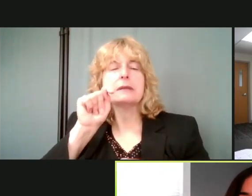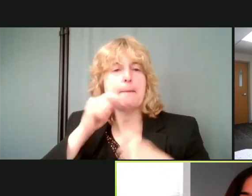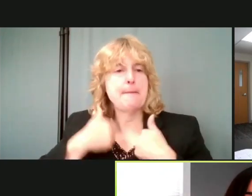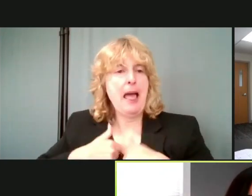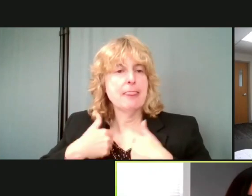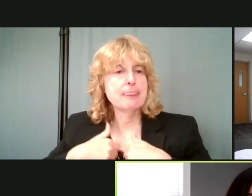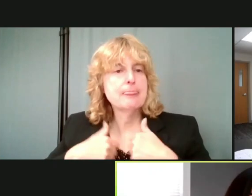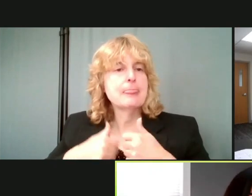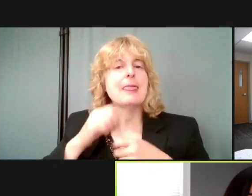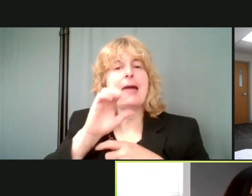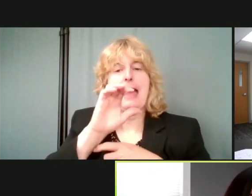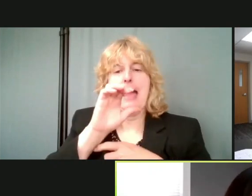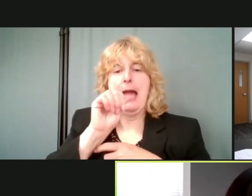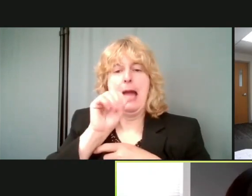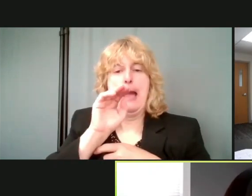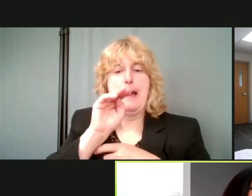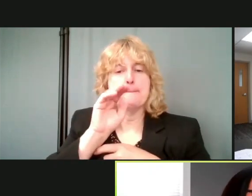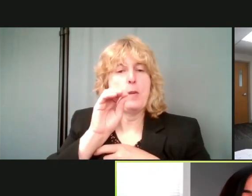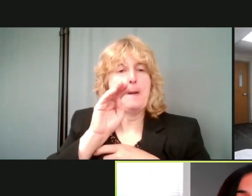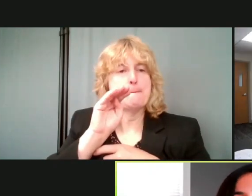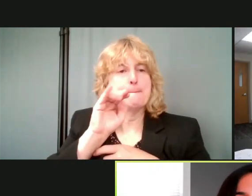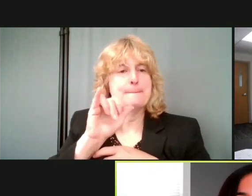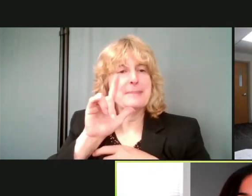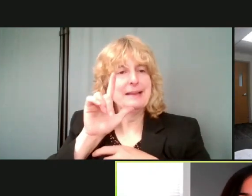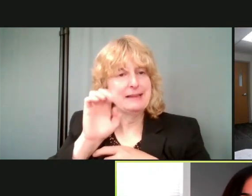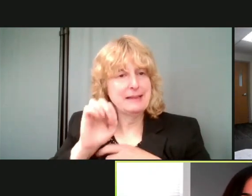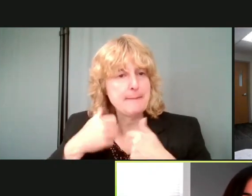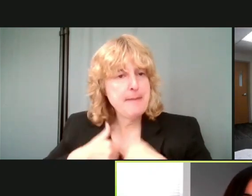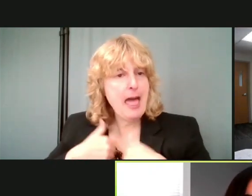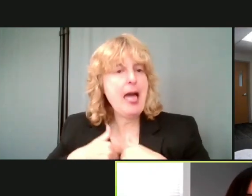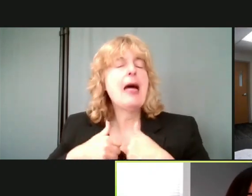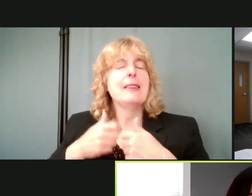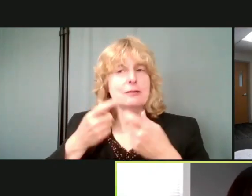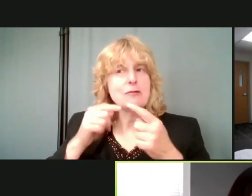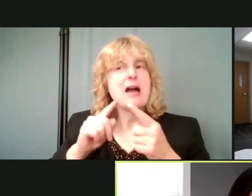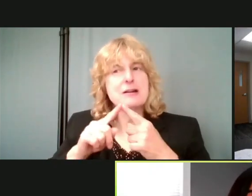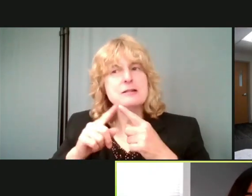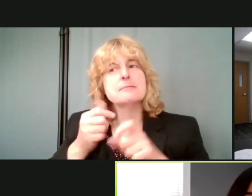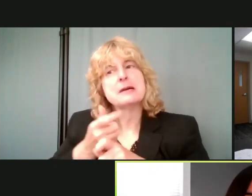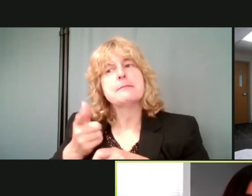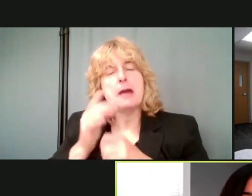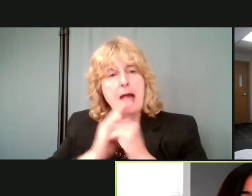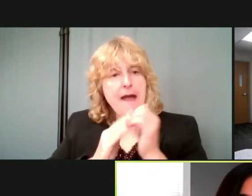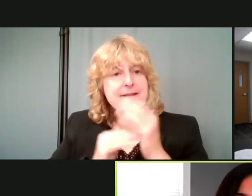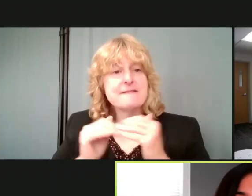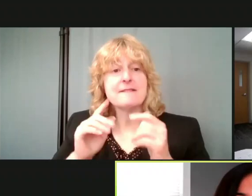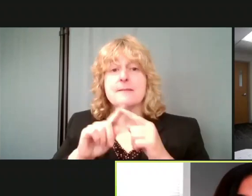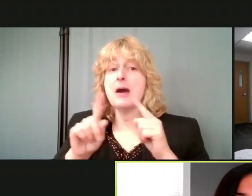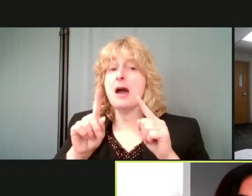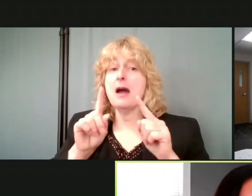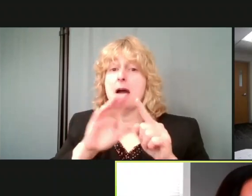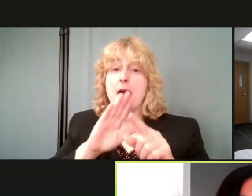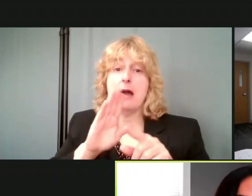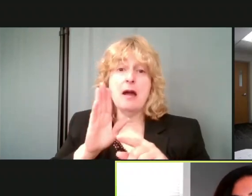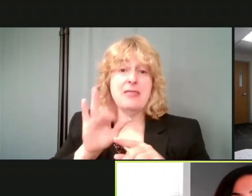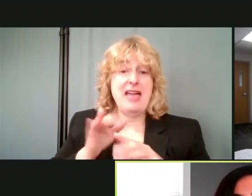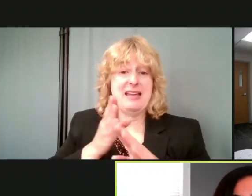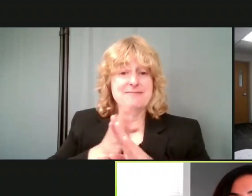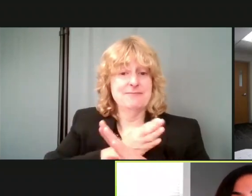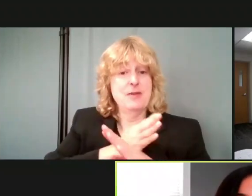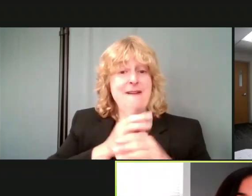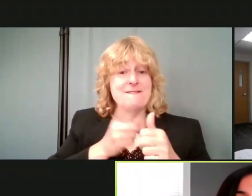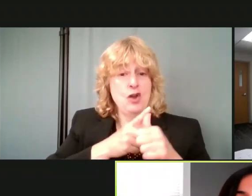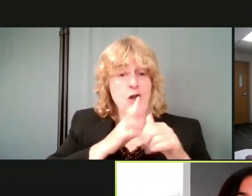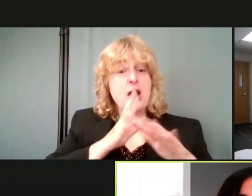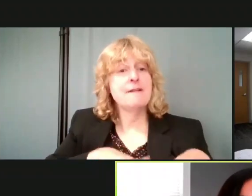and, um, just to try to get him comfortable. But after that initial flooding, our house is flooded two more times, right? So